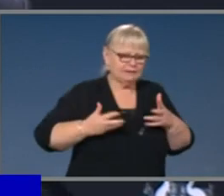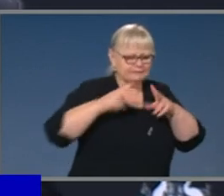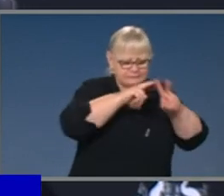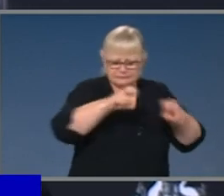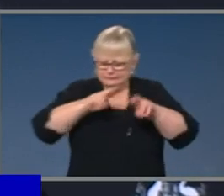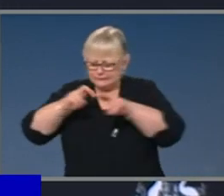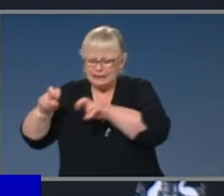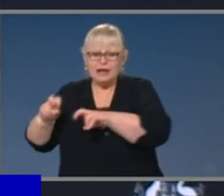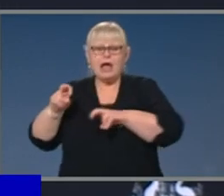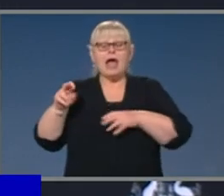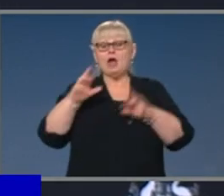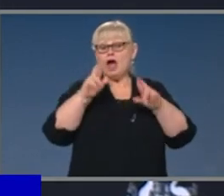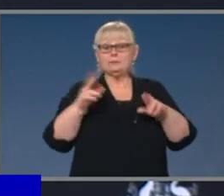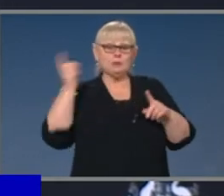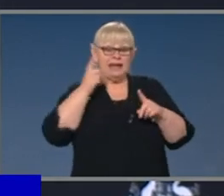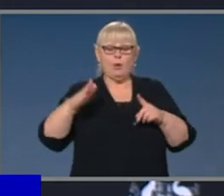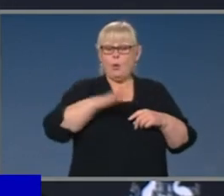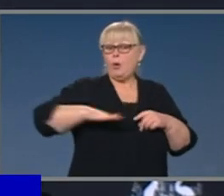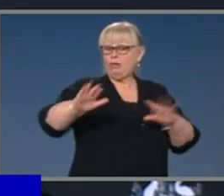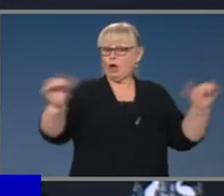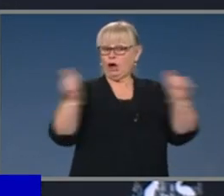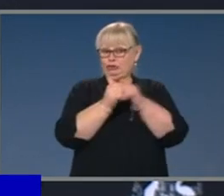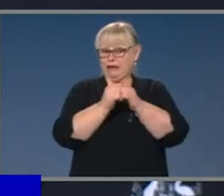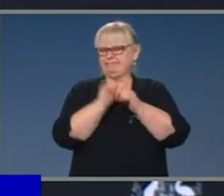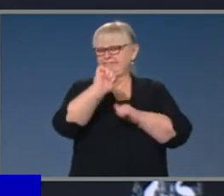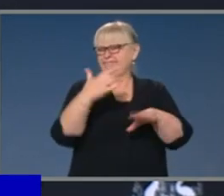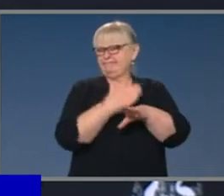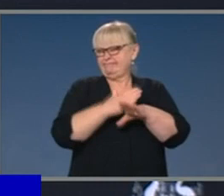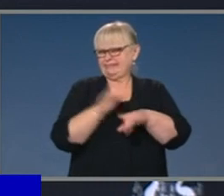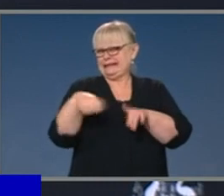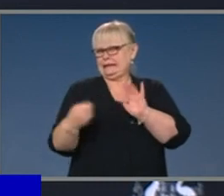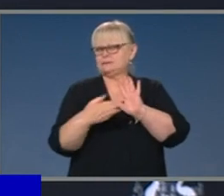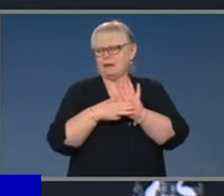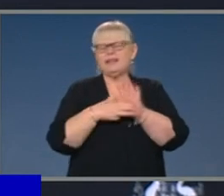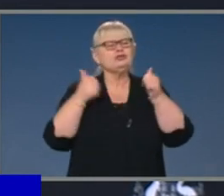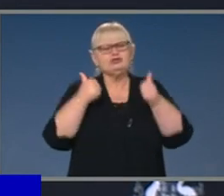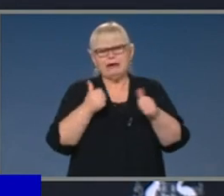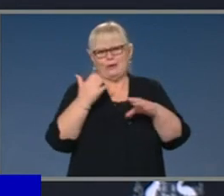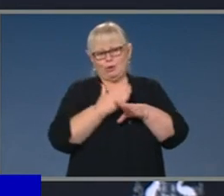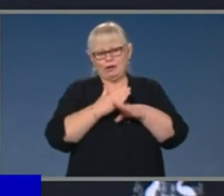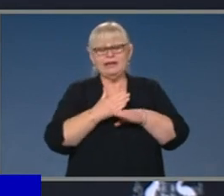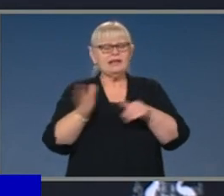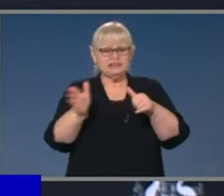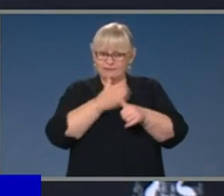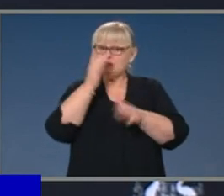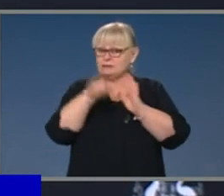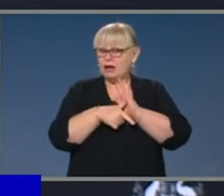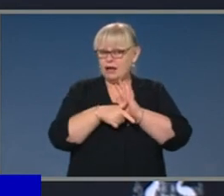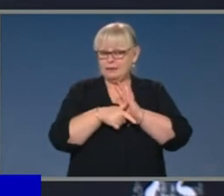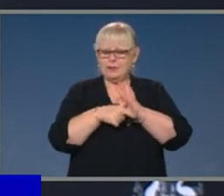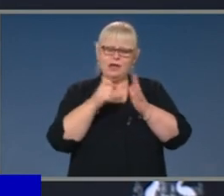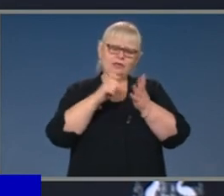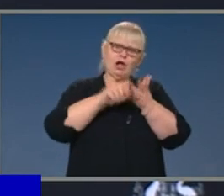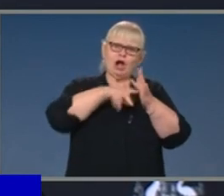next month. And that's great work that is taking place there. This is the first time that the closing the gap